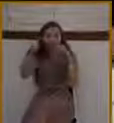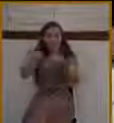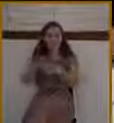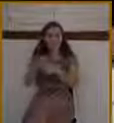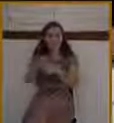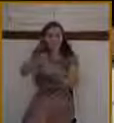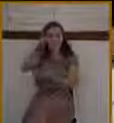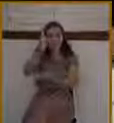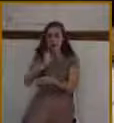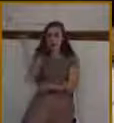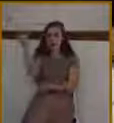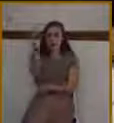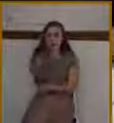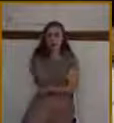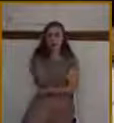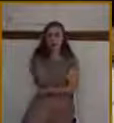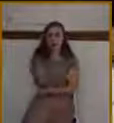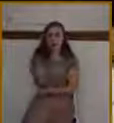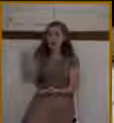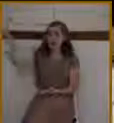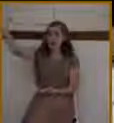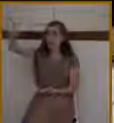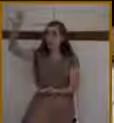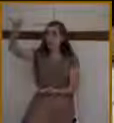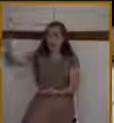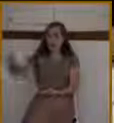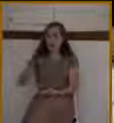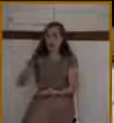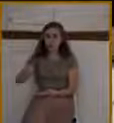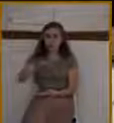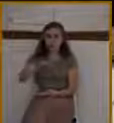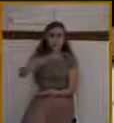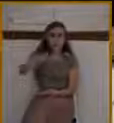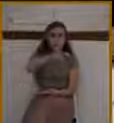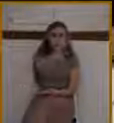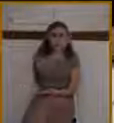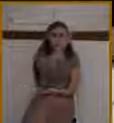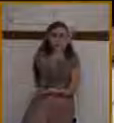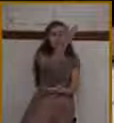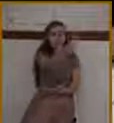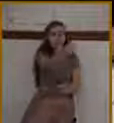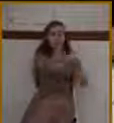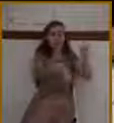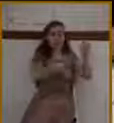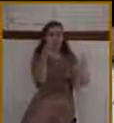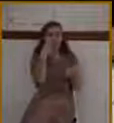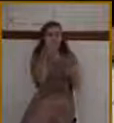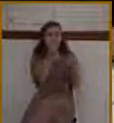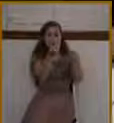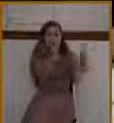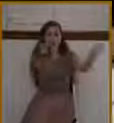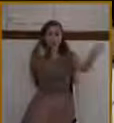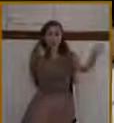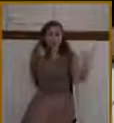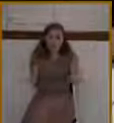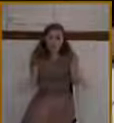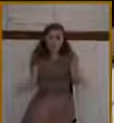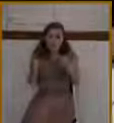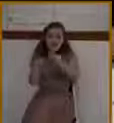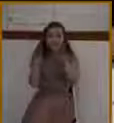Kidron, to the Mount of Olives, and ascended out of sight. Jesus came from the Mount of Olives, came down that same route